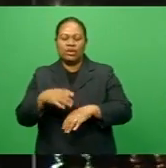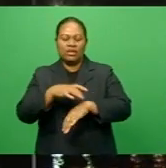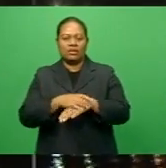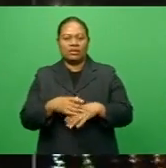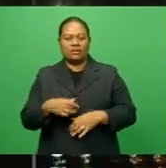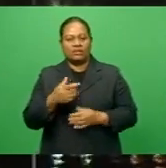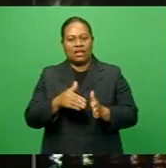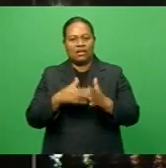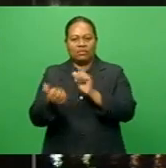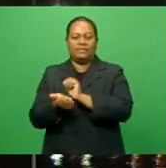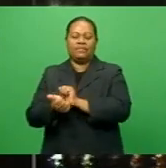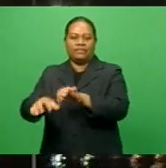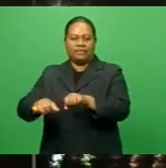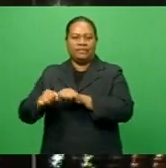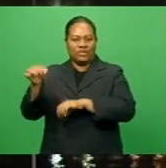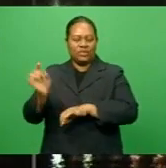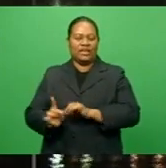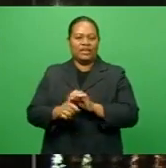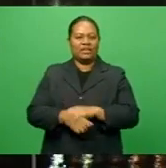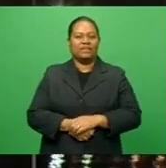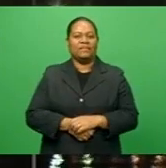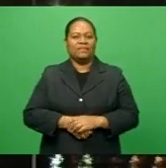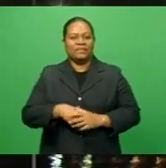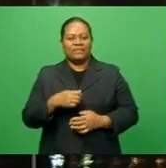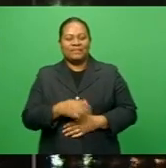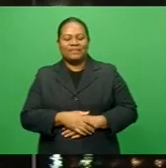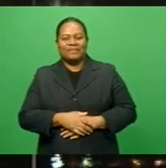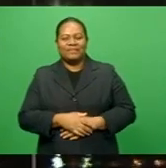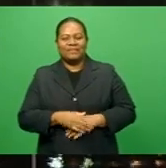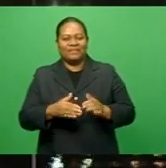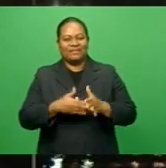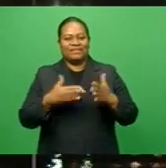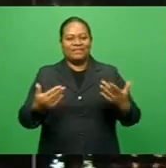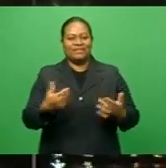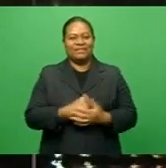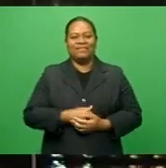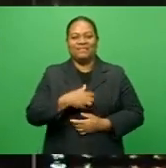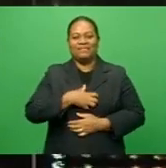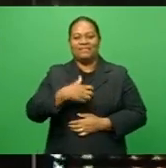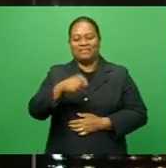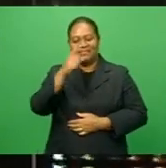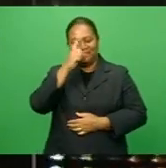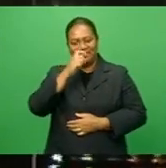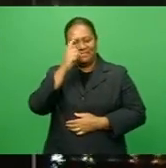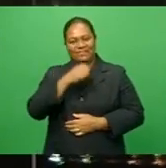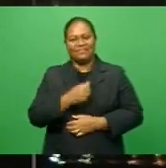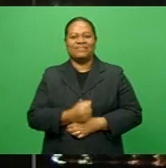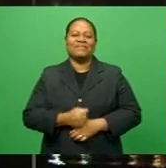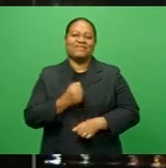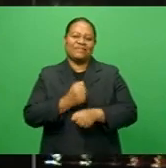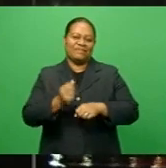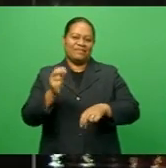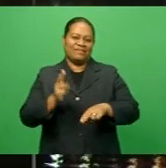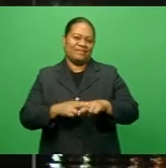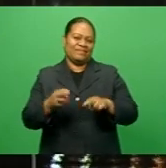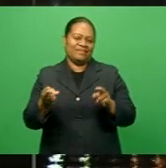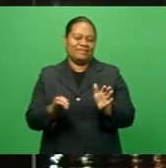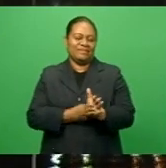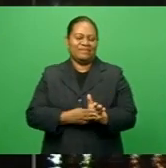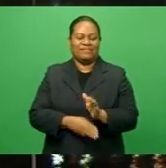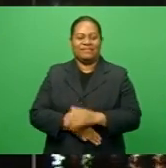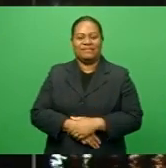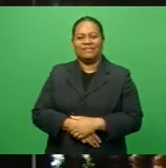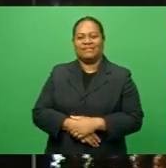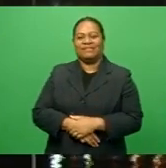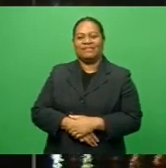Konoa were sentenced to life imprisonment for baby's death. Now for these stories and others, tune in daily to our sister radio station, Gold